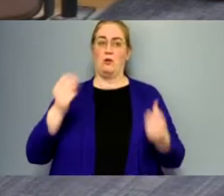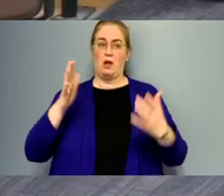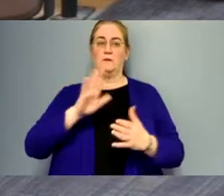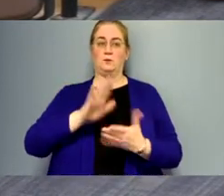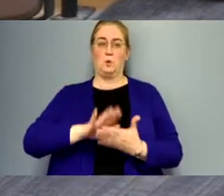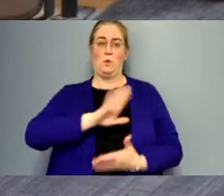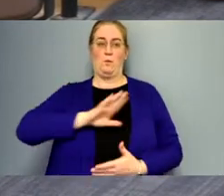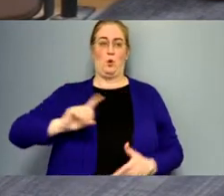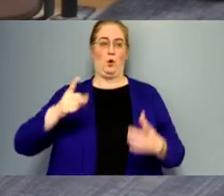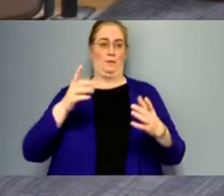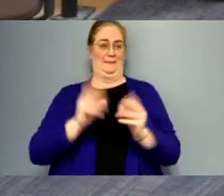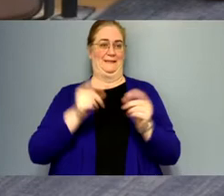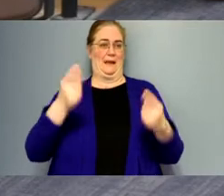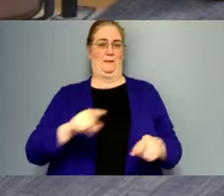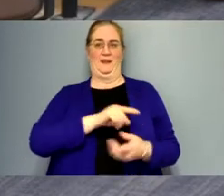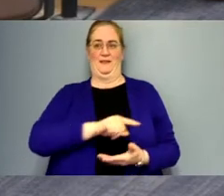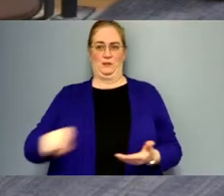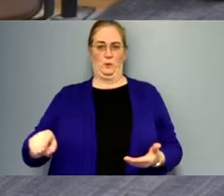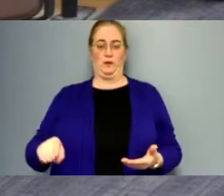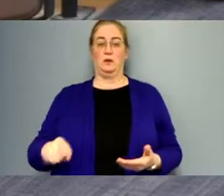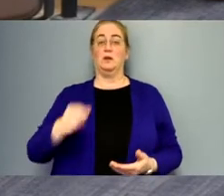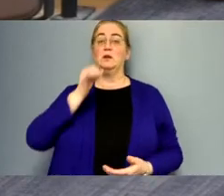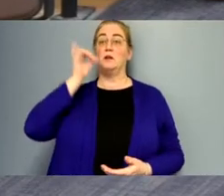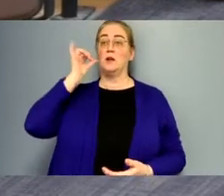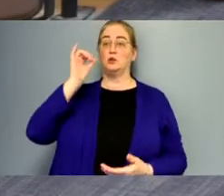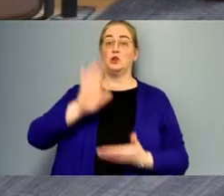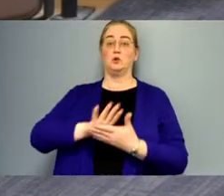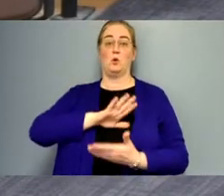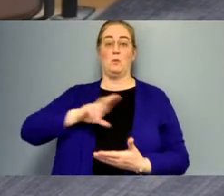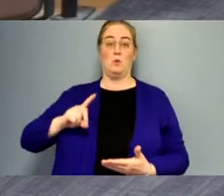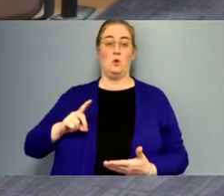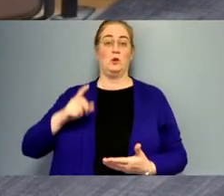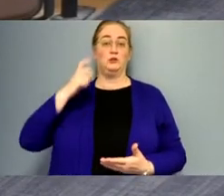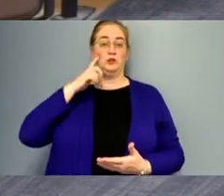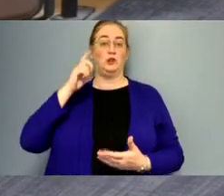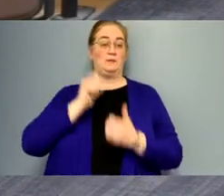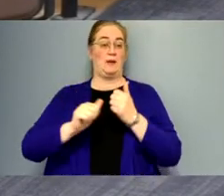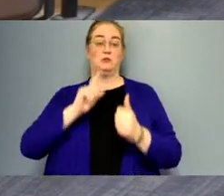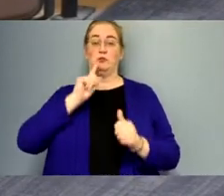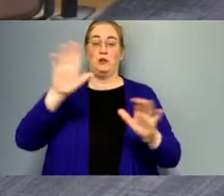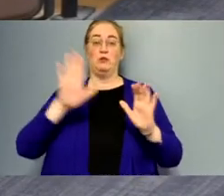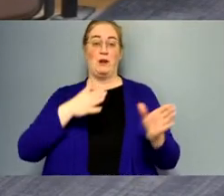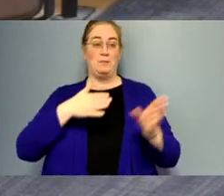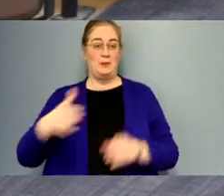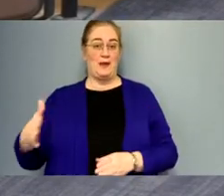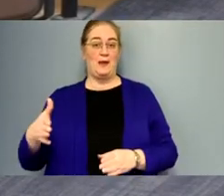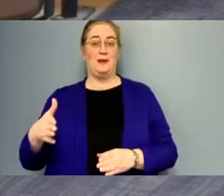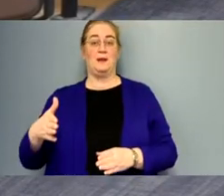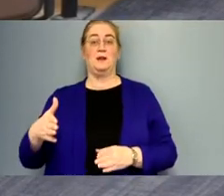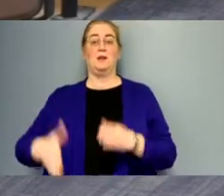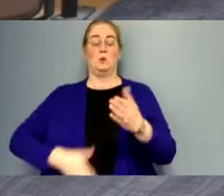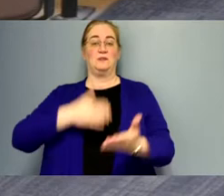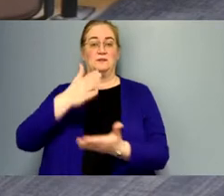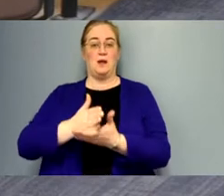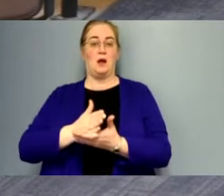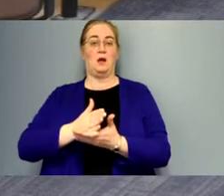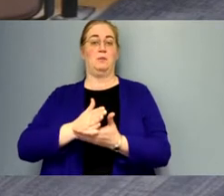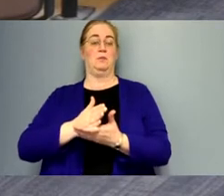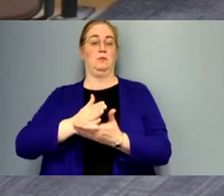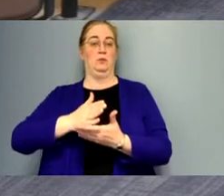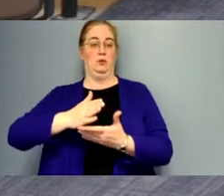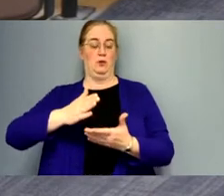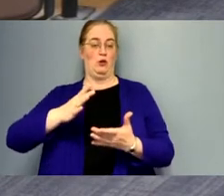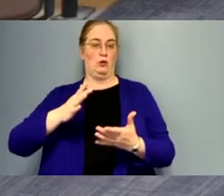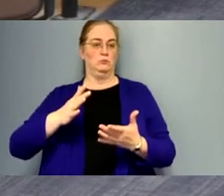board meetings happening this week yesterday a school board just passed a really great plan that's going to stop eradicating this harm that's been done to